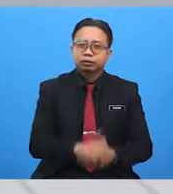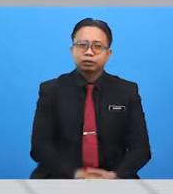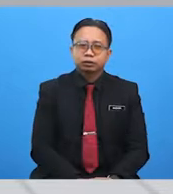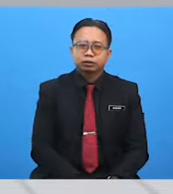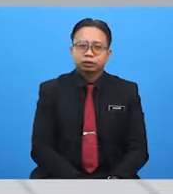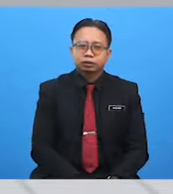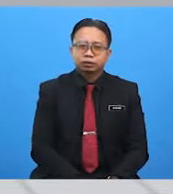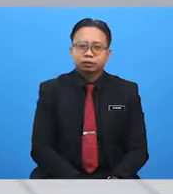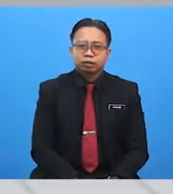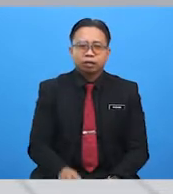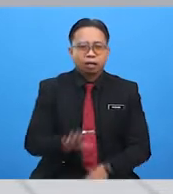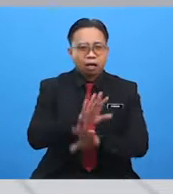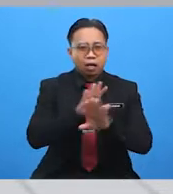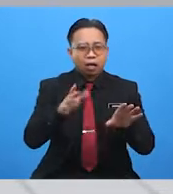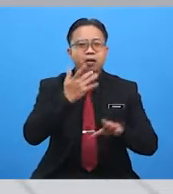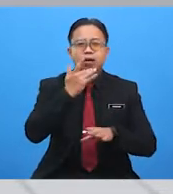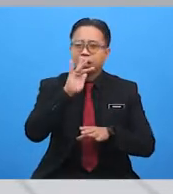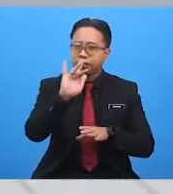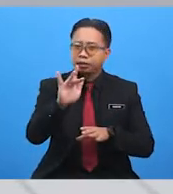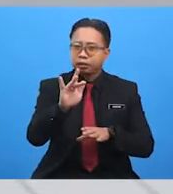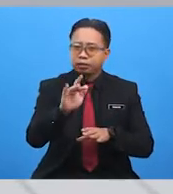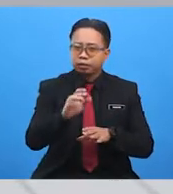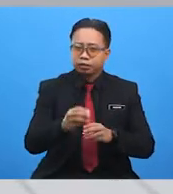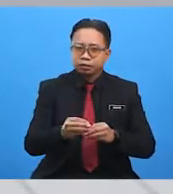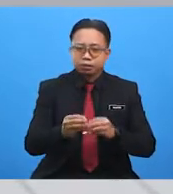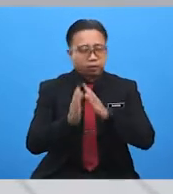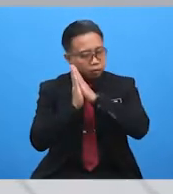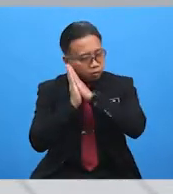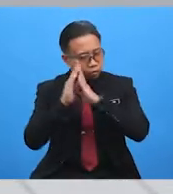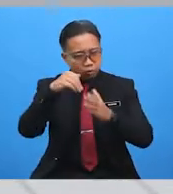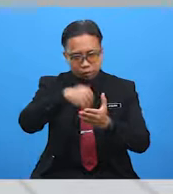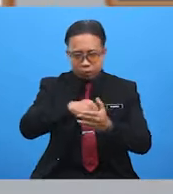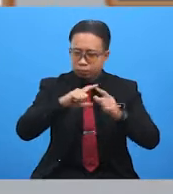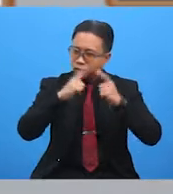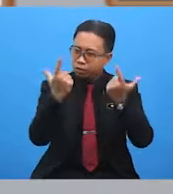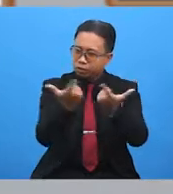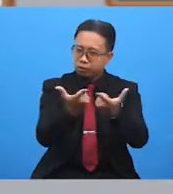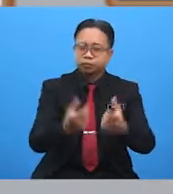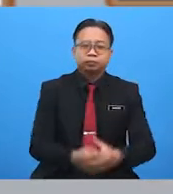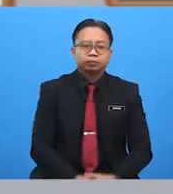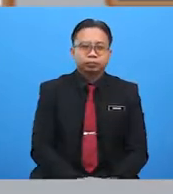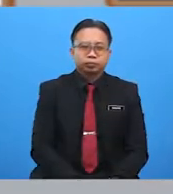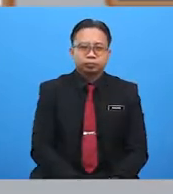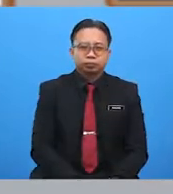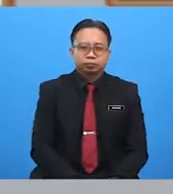Unlucky students spend night in classroom. While in article